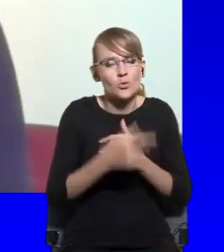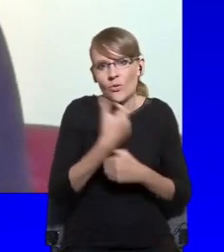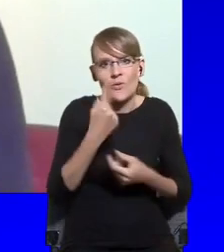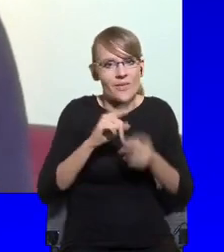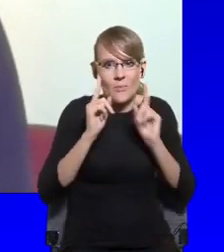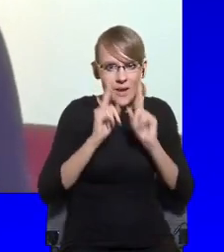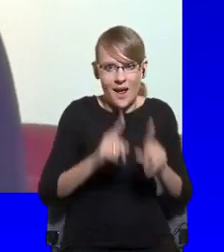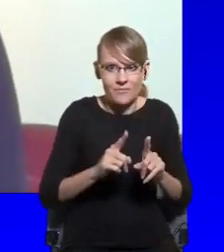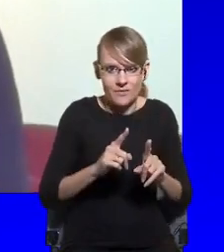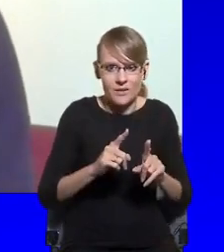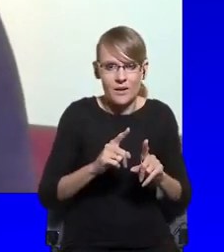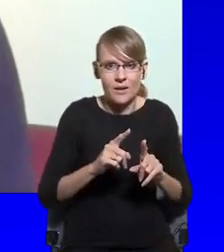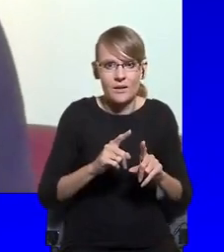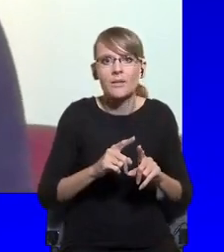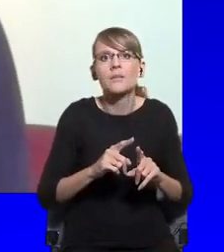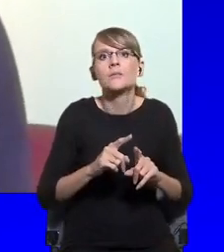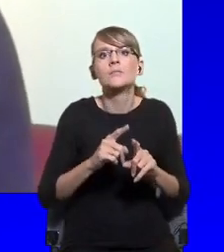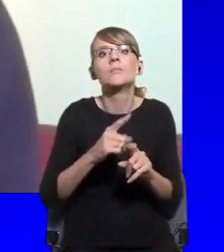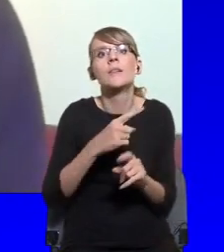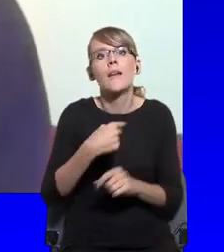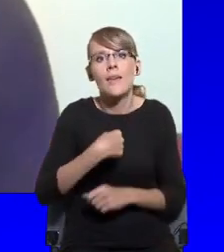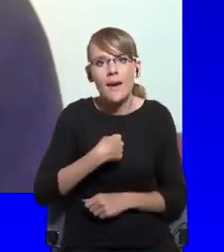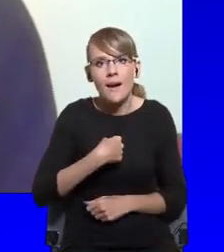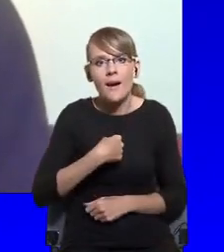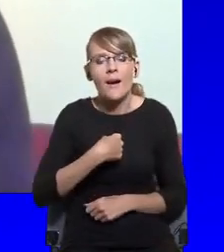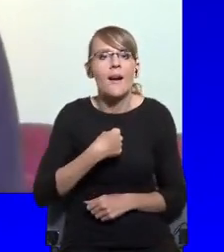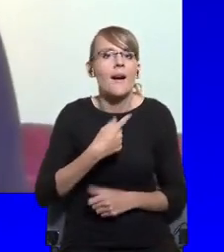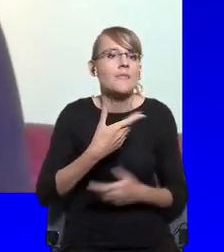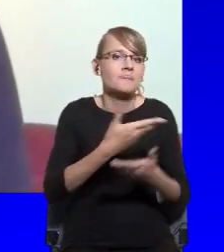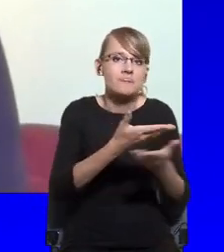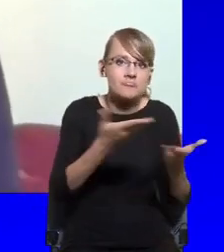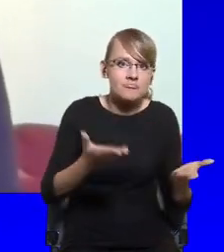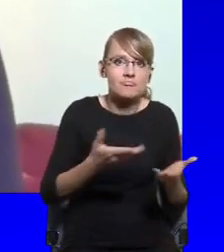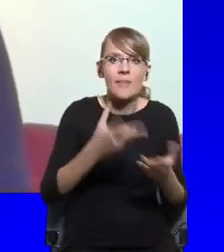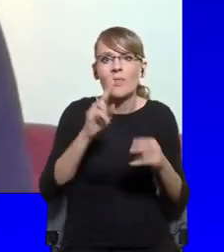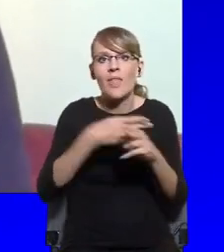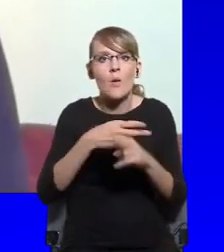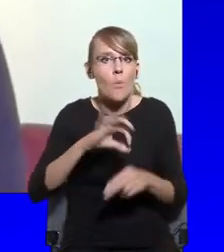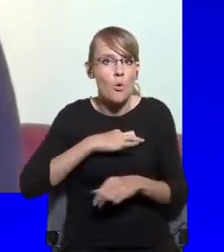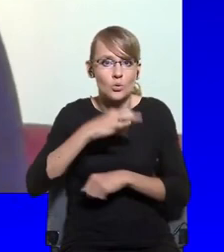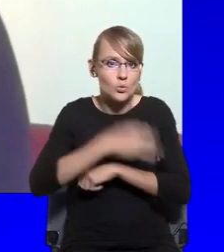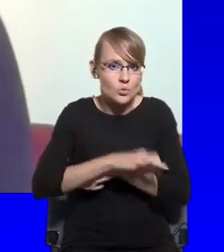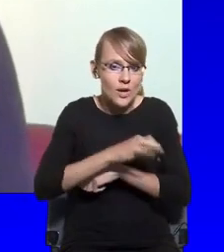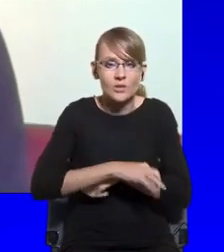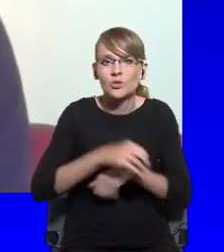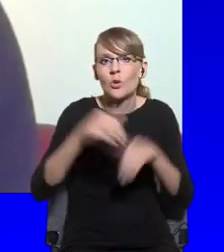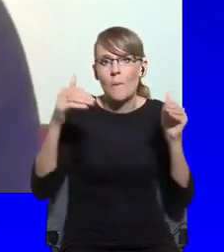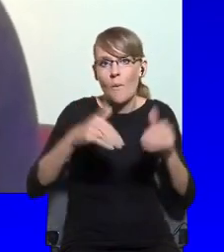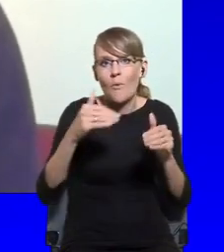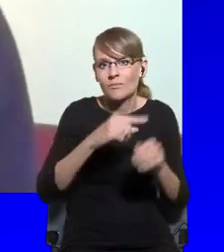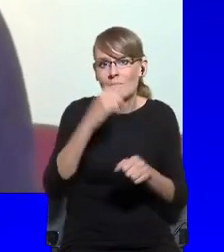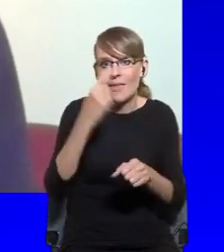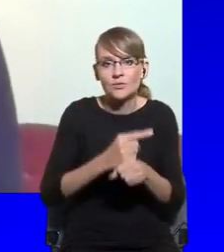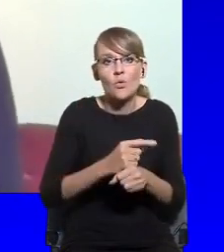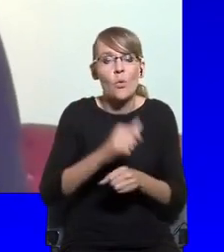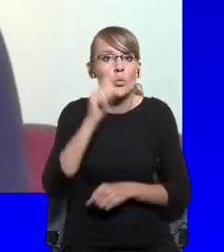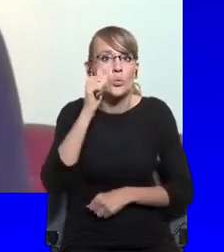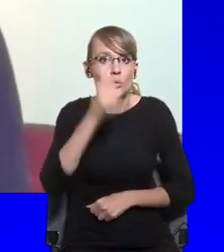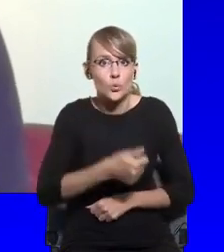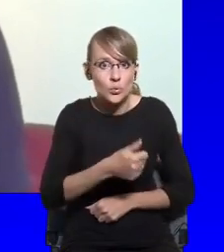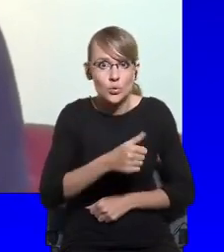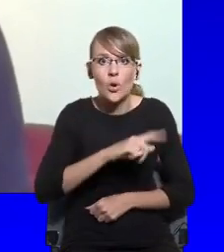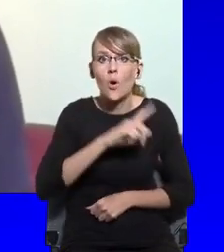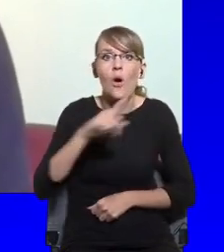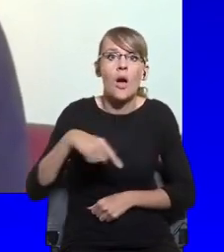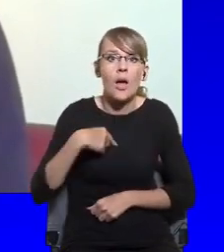you or I or some of my students could simply pack up and decide that, oh, tomorrow we'll join the French elite because, hey,